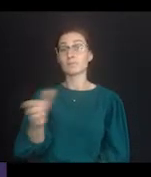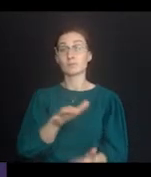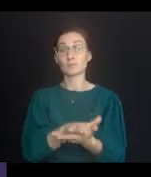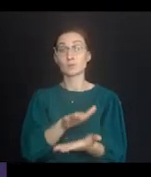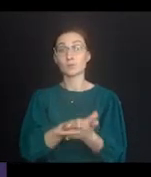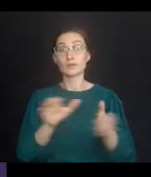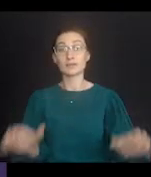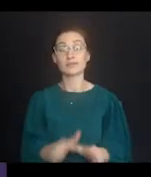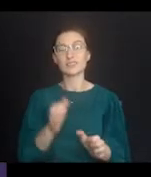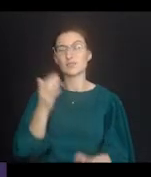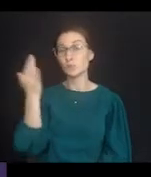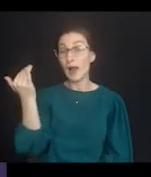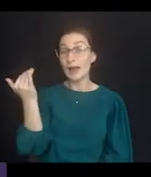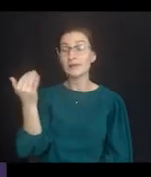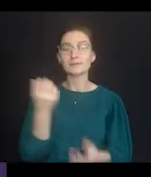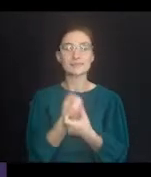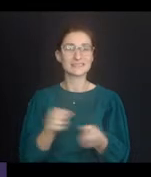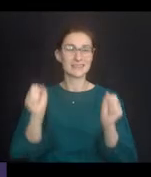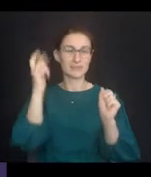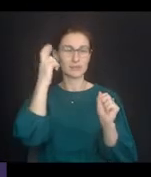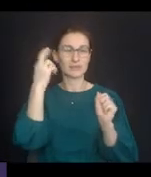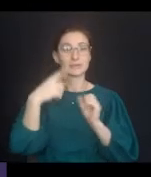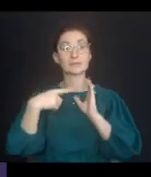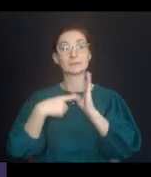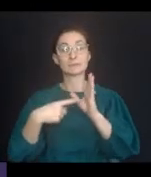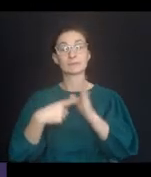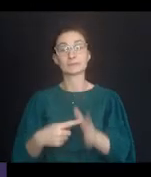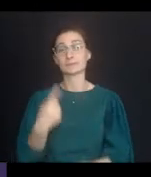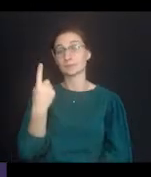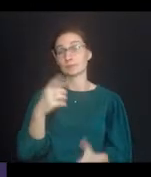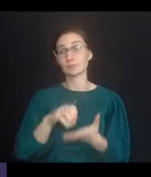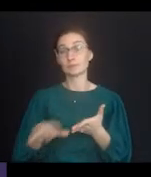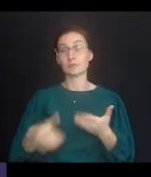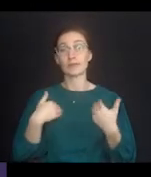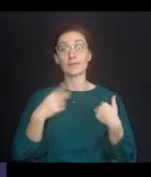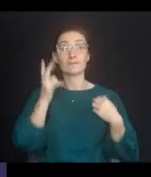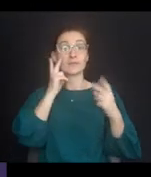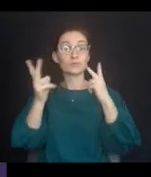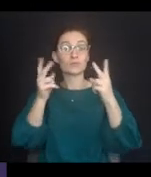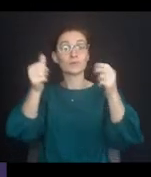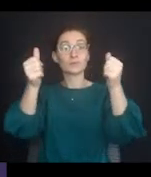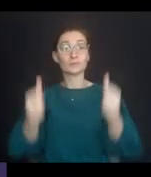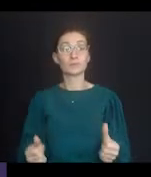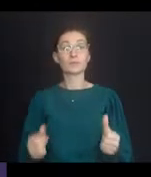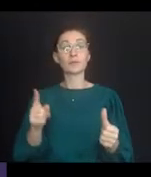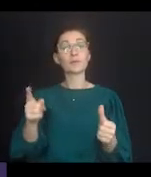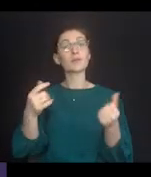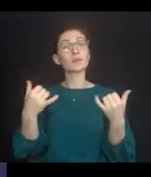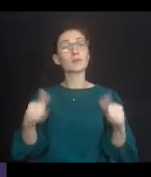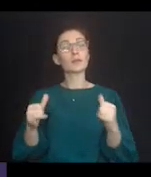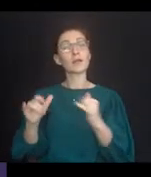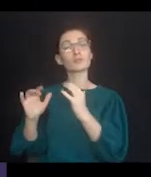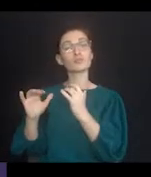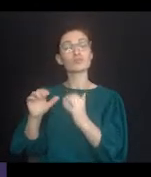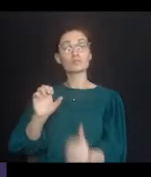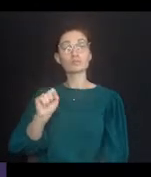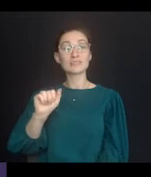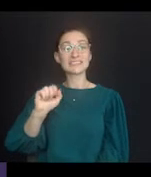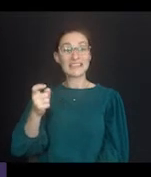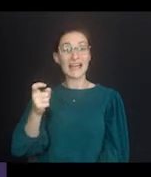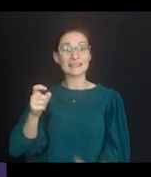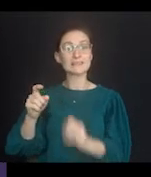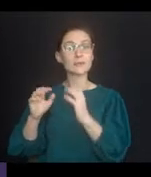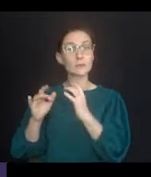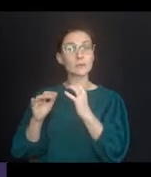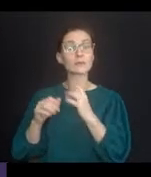activities for safety reasons. For instance, there is a case where a student with a individual impairment who played the saxophone in the